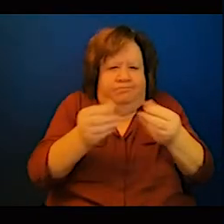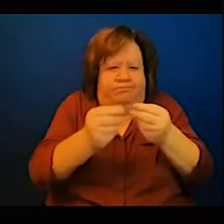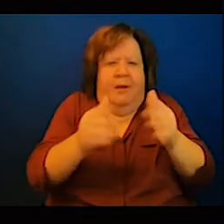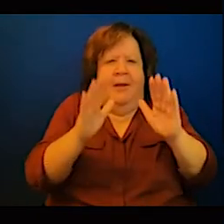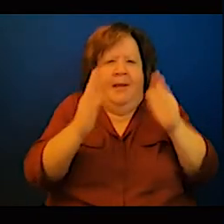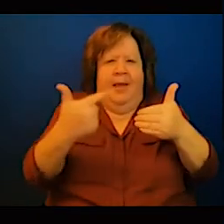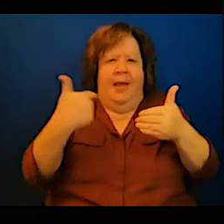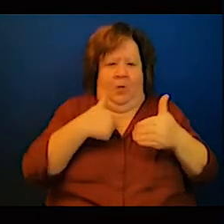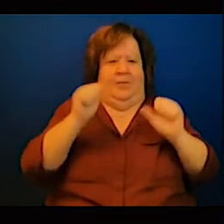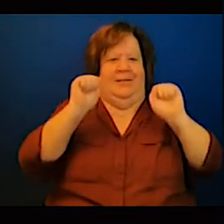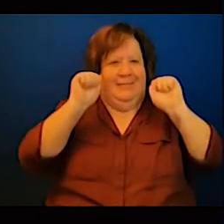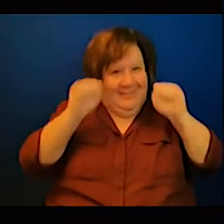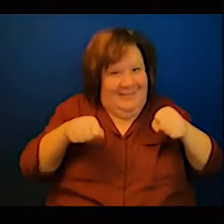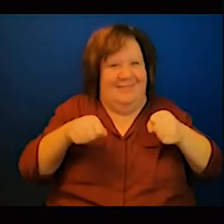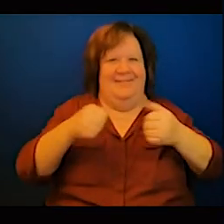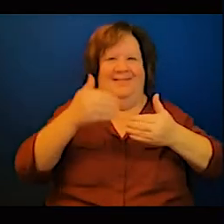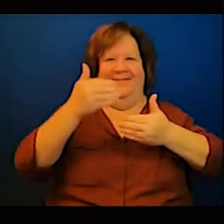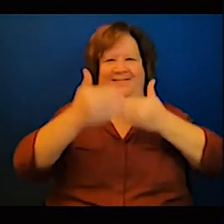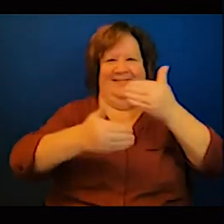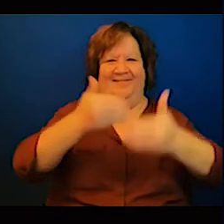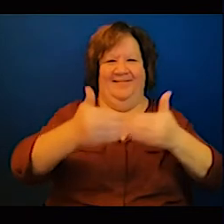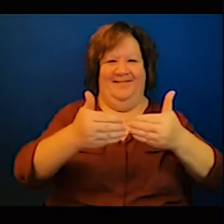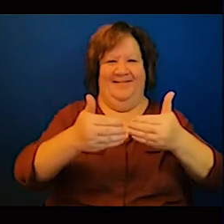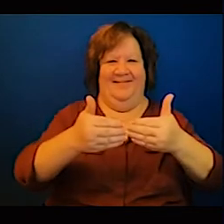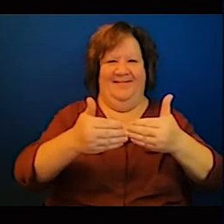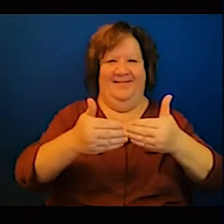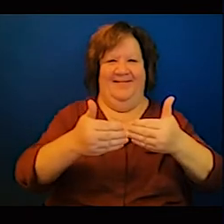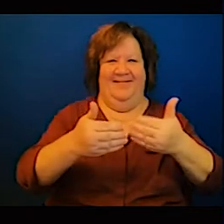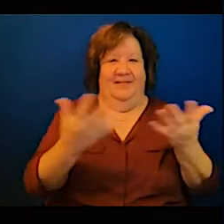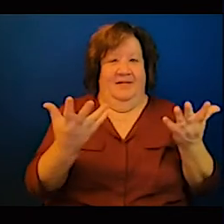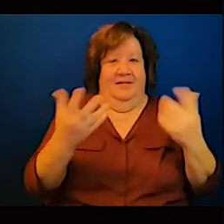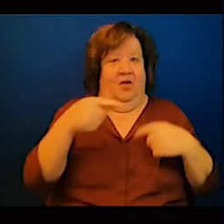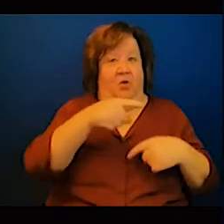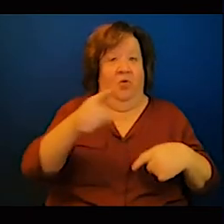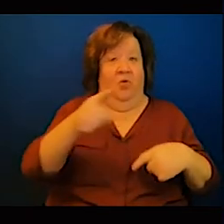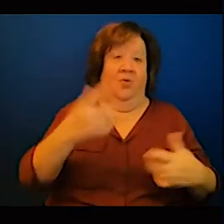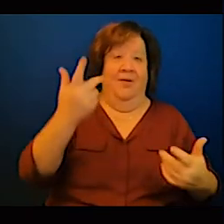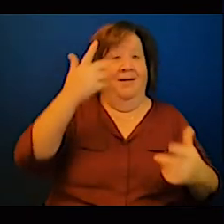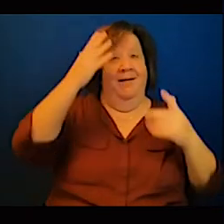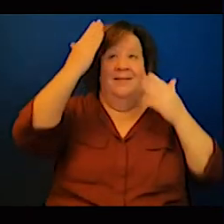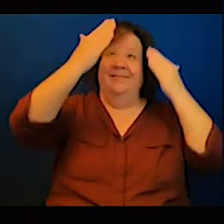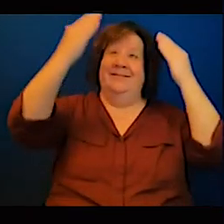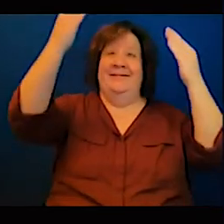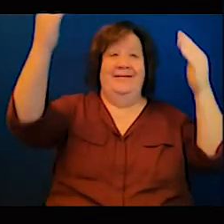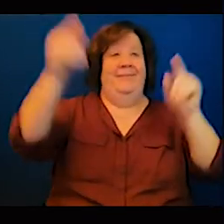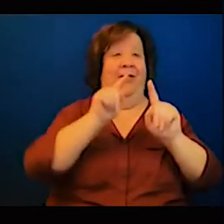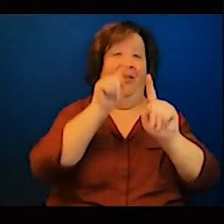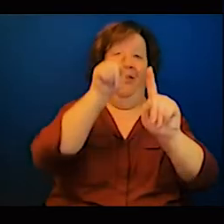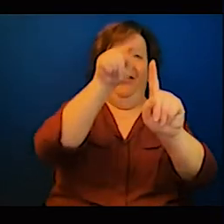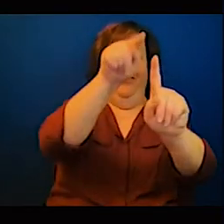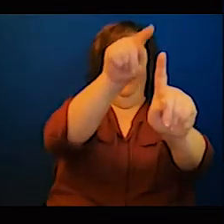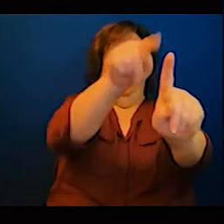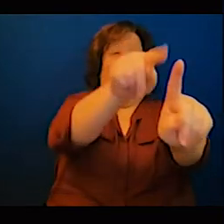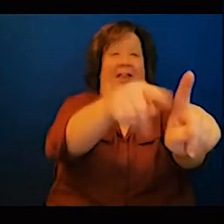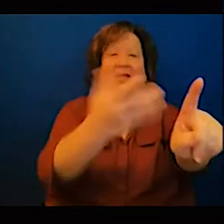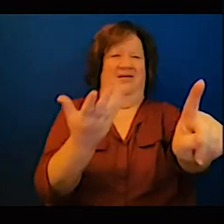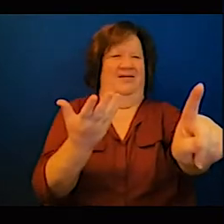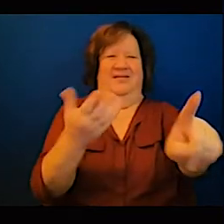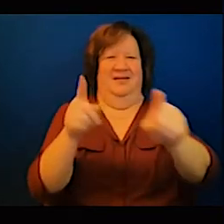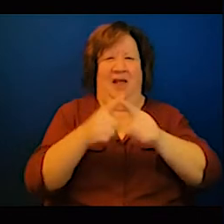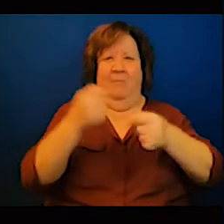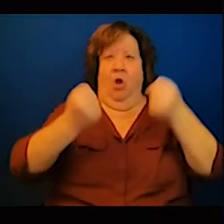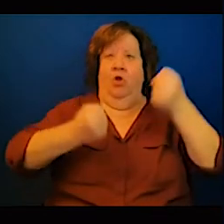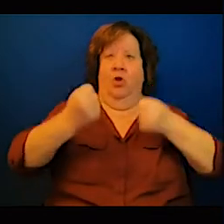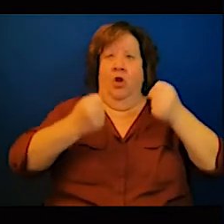depends on a driver a policy maker a head of state a prime minister by the end of the day the actions